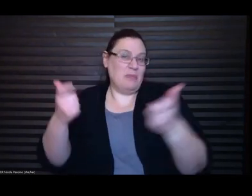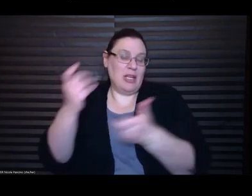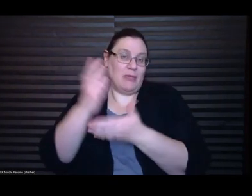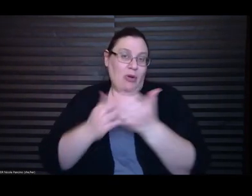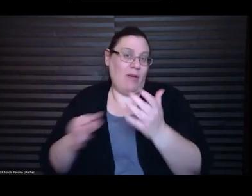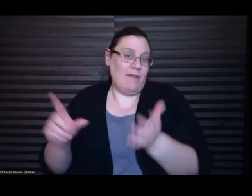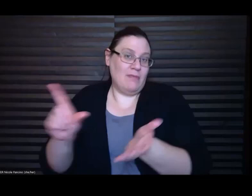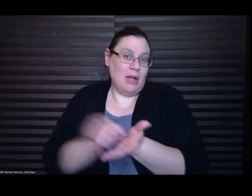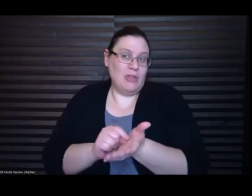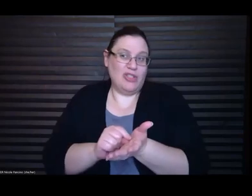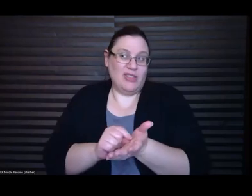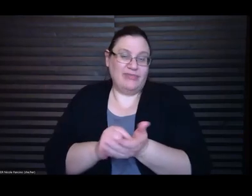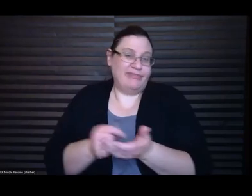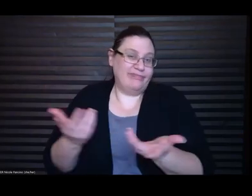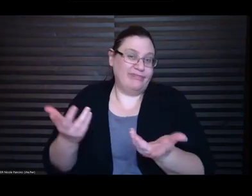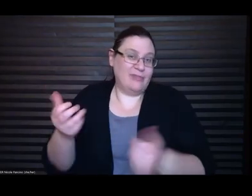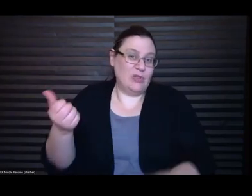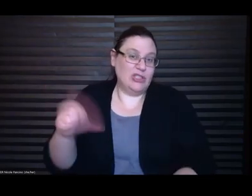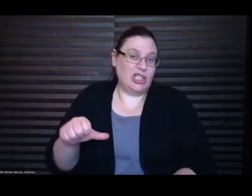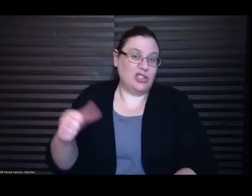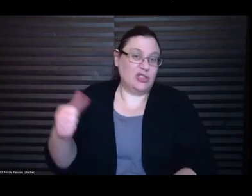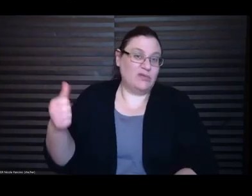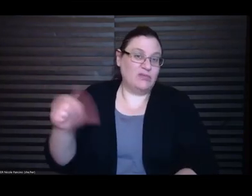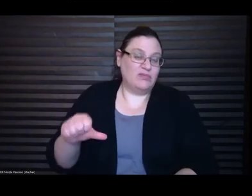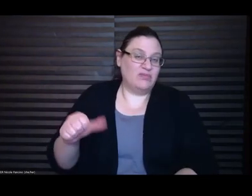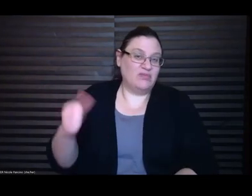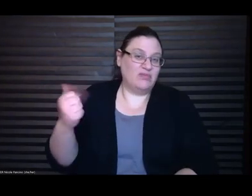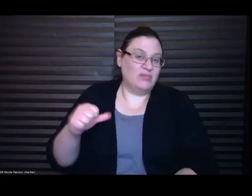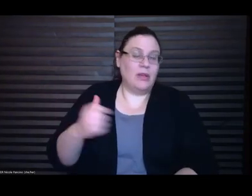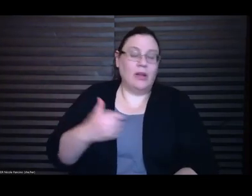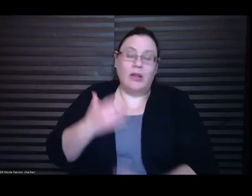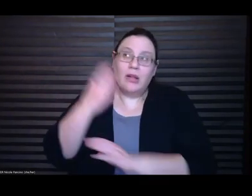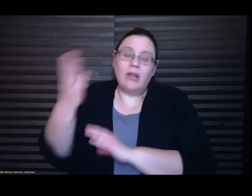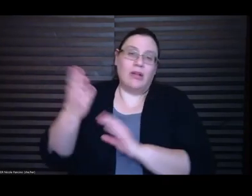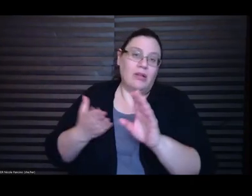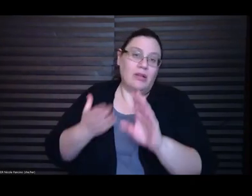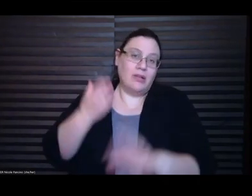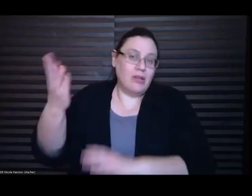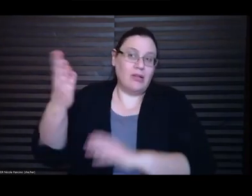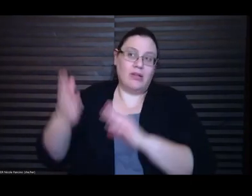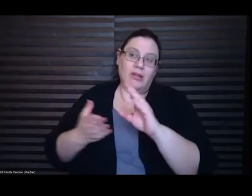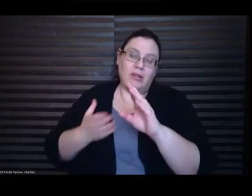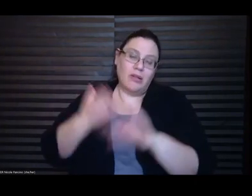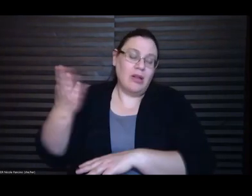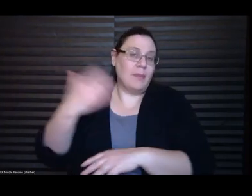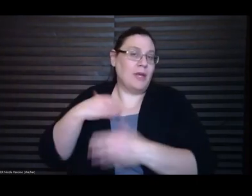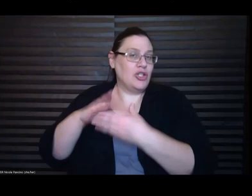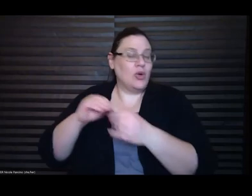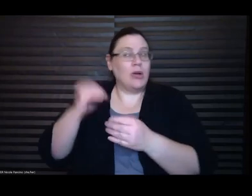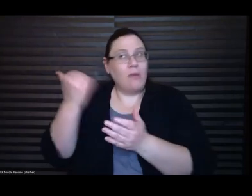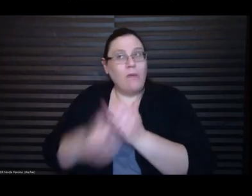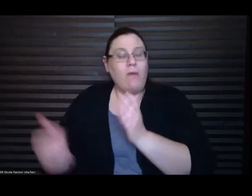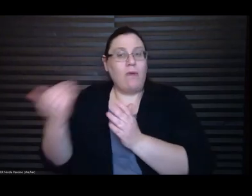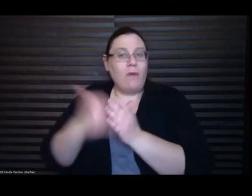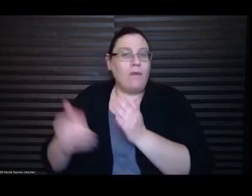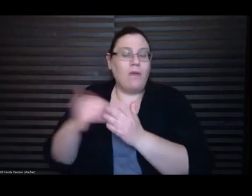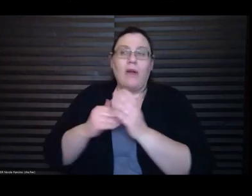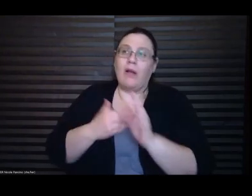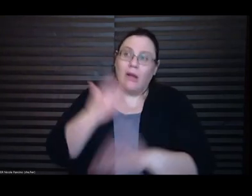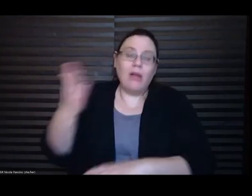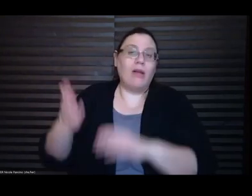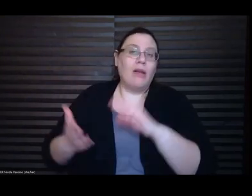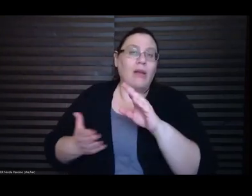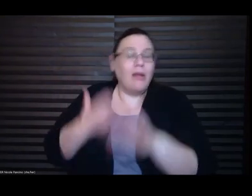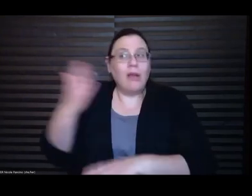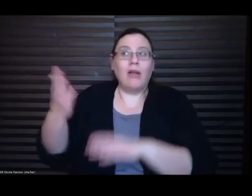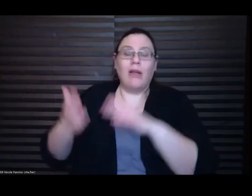constantly submitting my stories and my poetry and I feel like I remember how it felt in the very